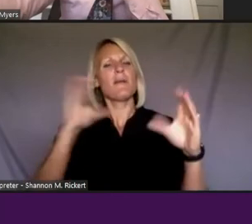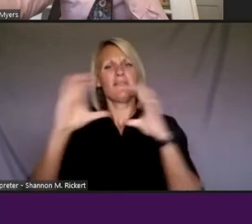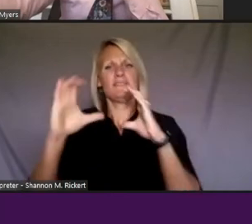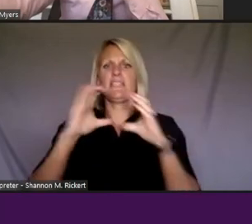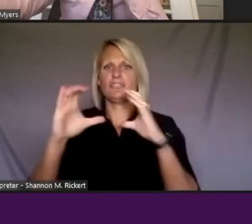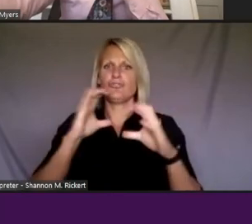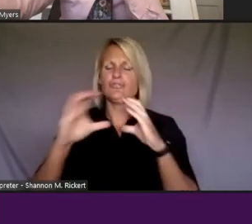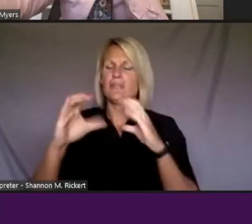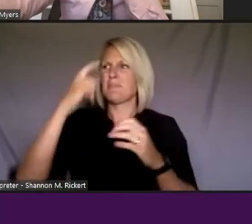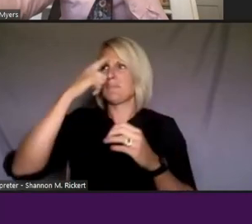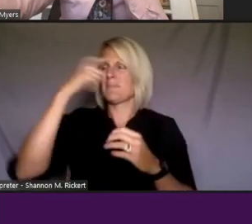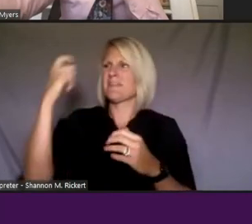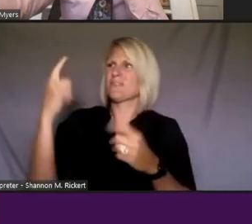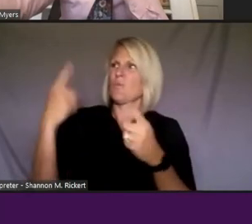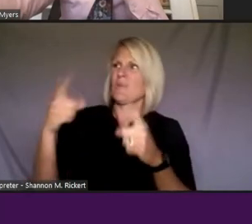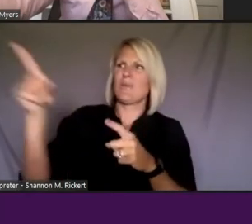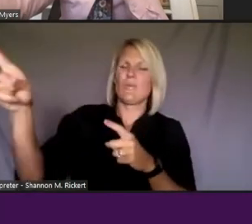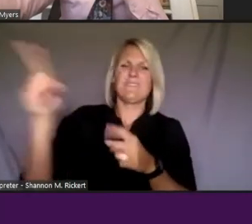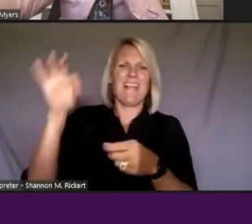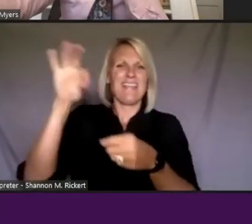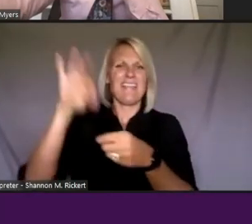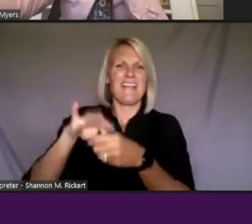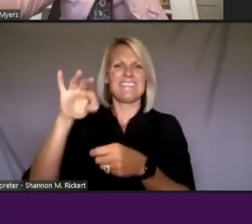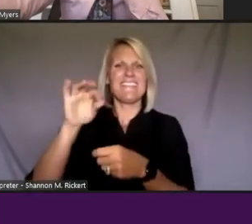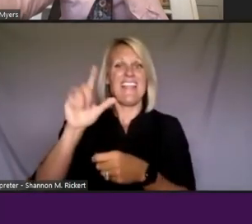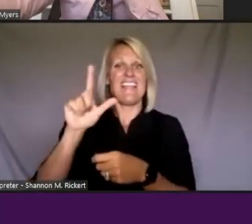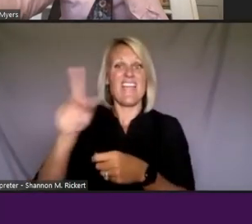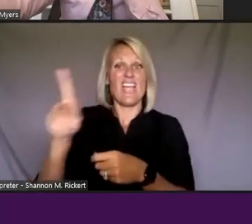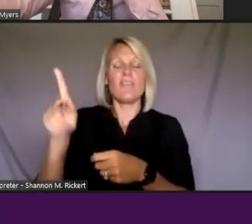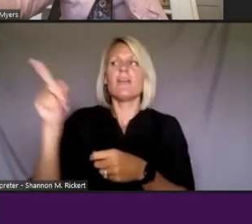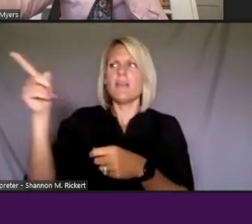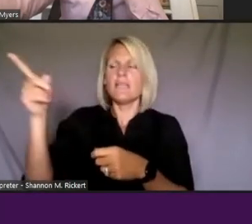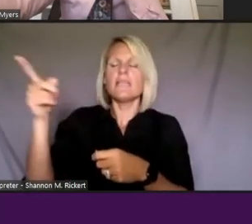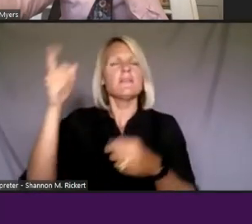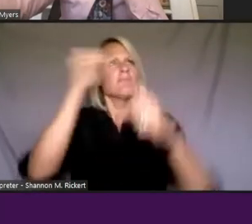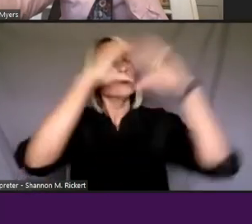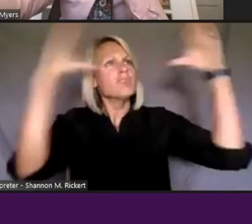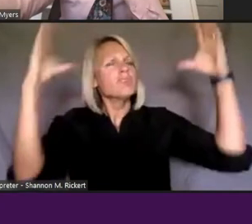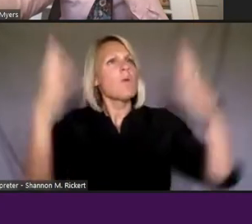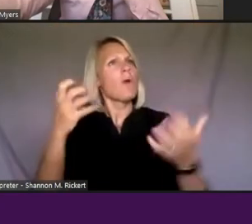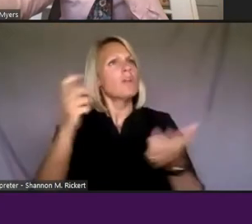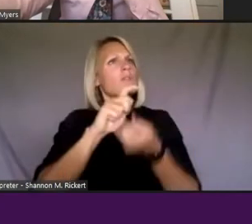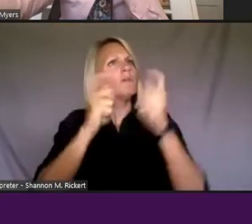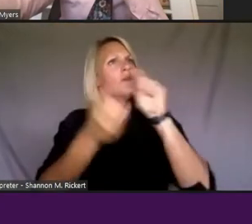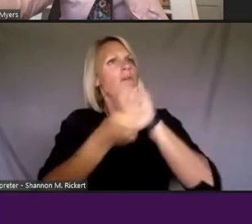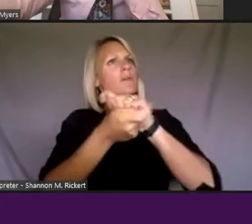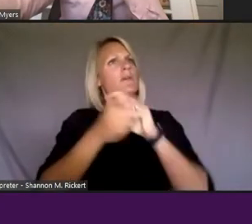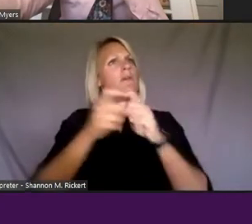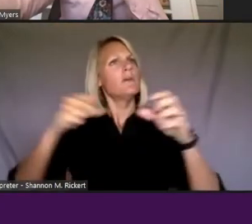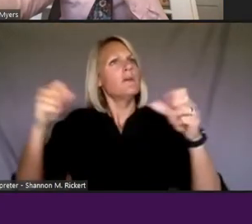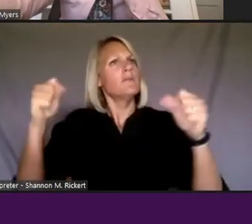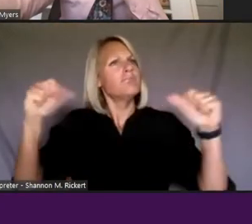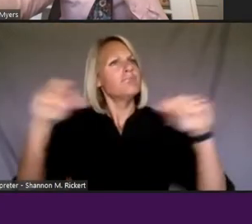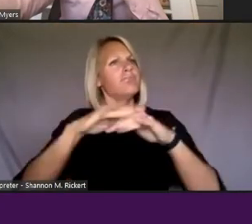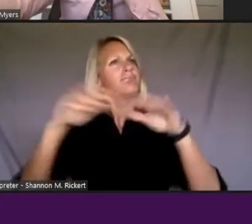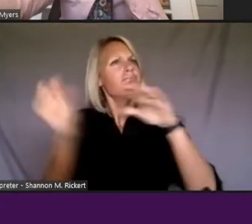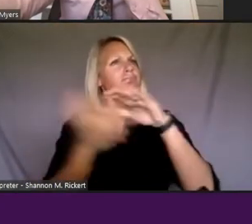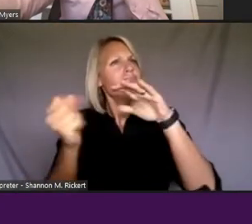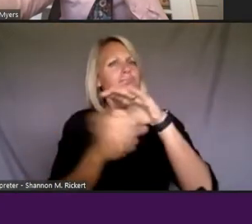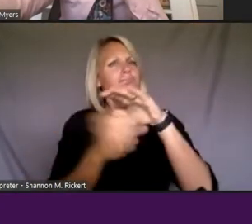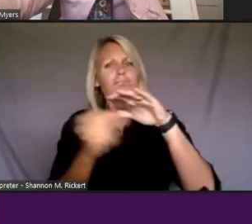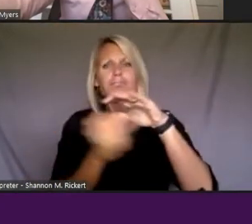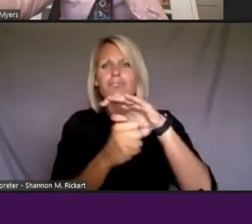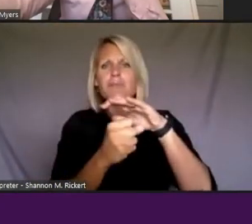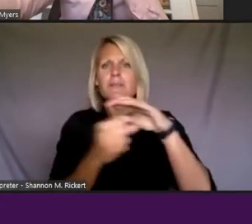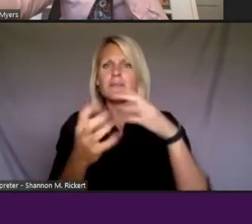vision once he got elected was to sort of transform this mass incarceration system. And what we're learning through public